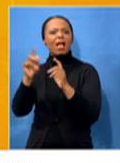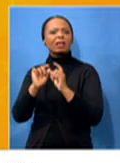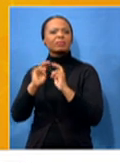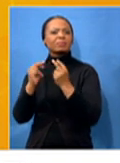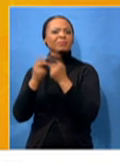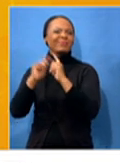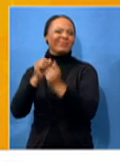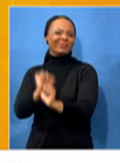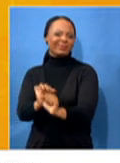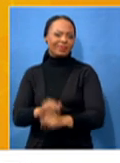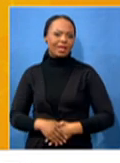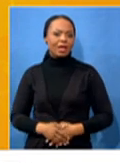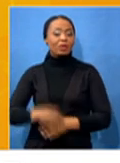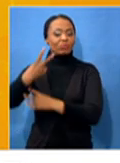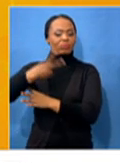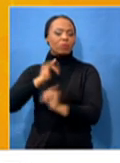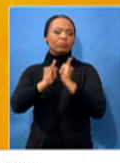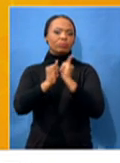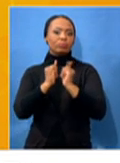in part two of that discussion.